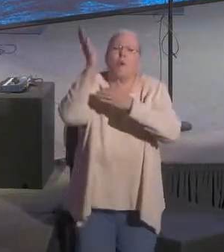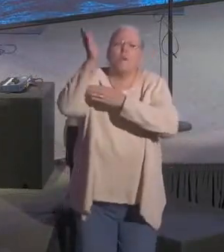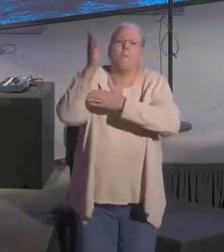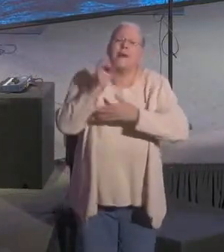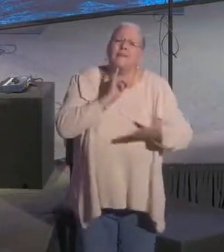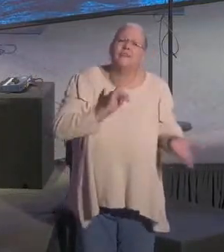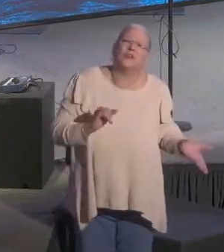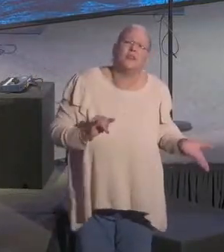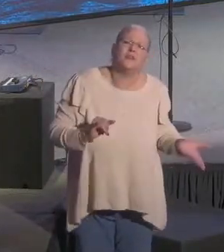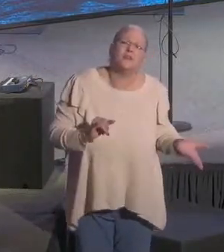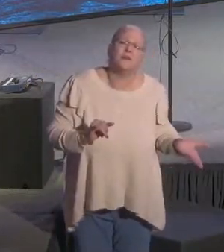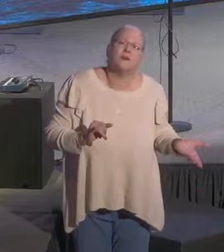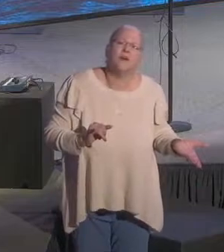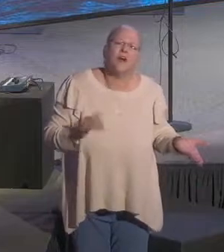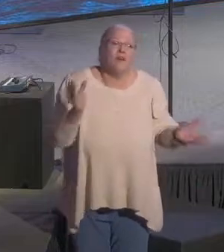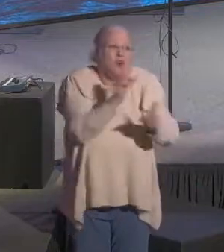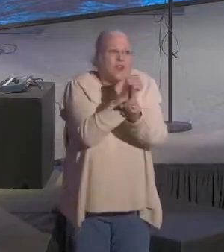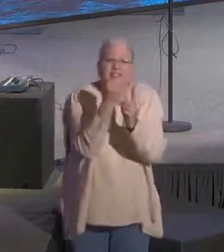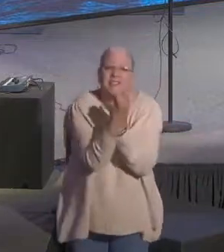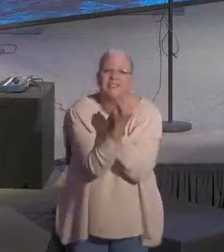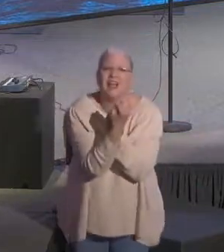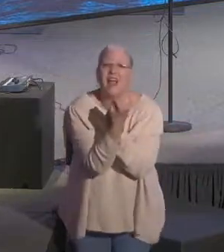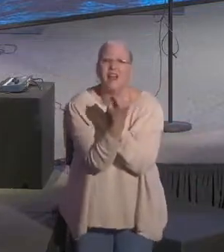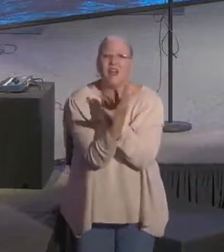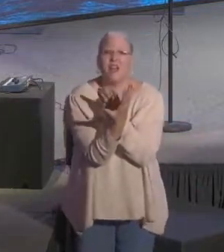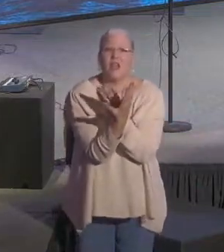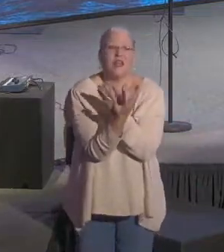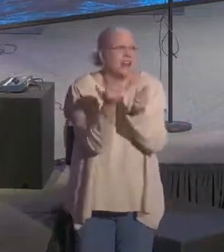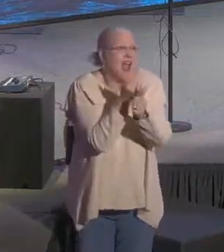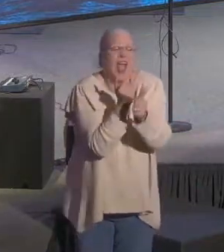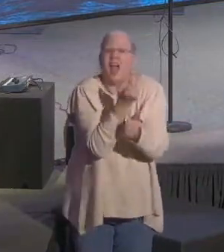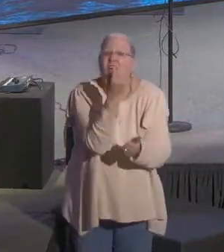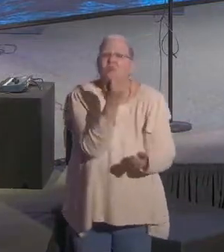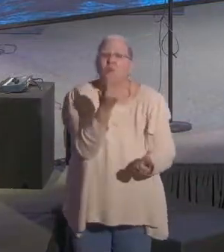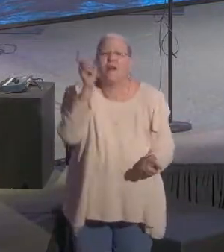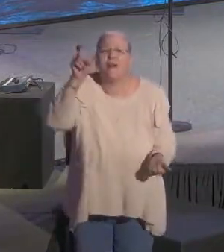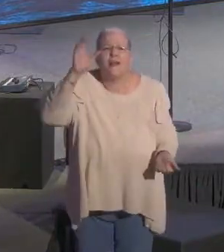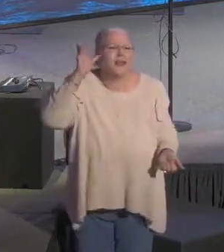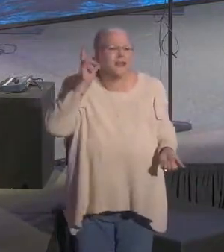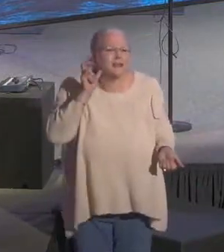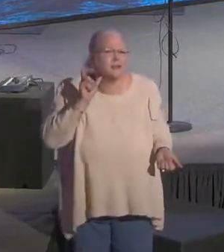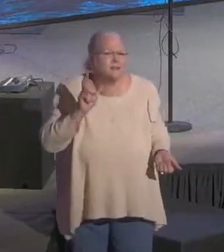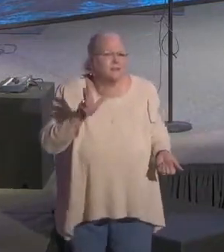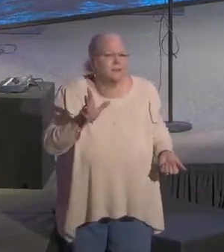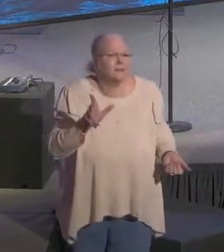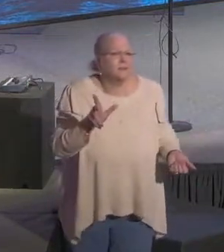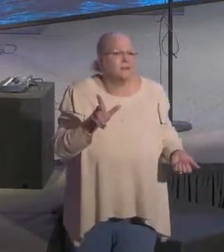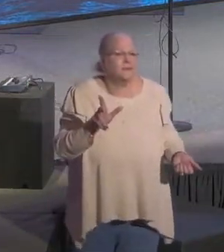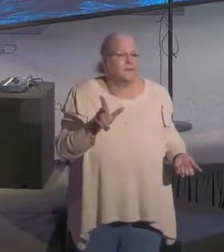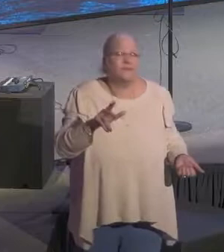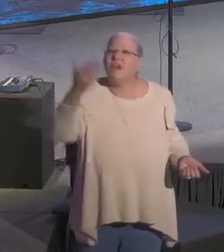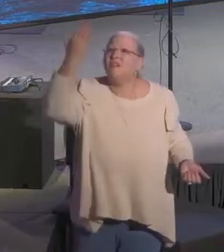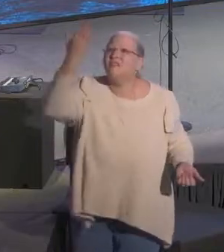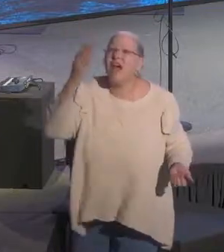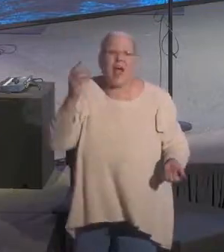is for our society, a message that everyone needs to hear, that he and he alone